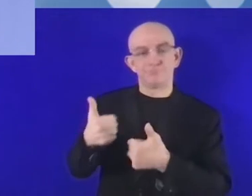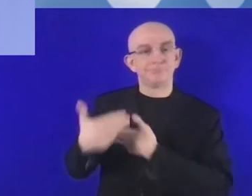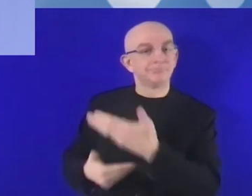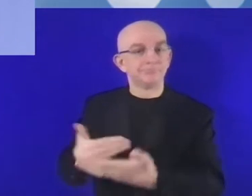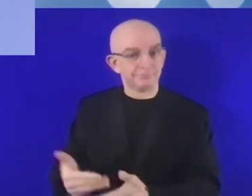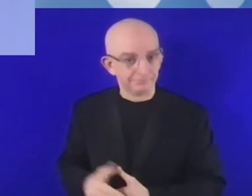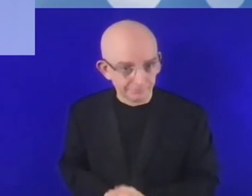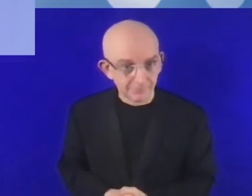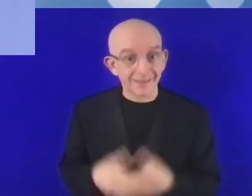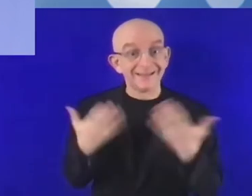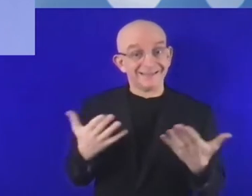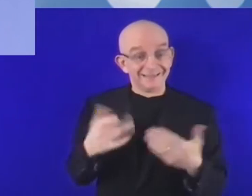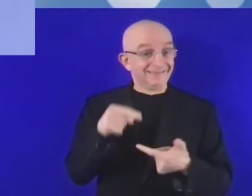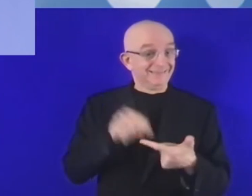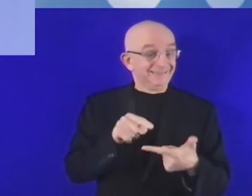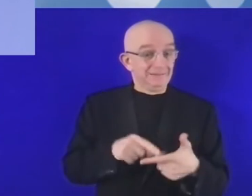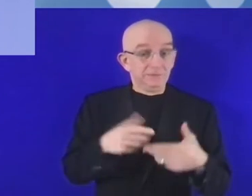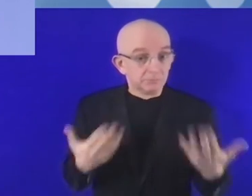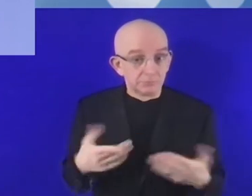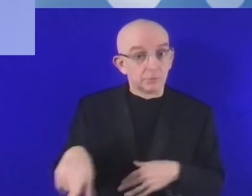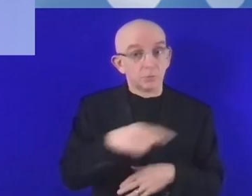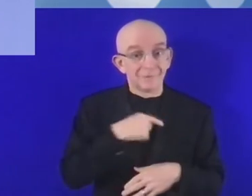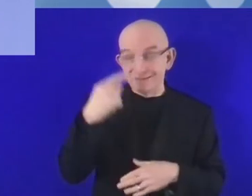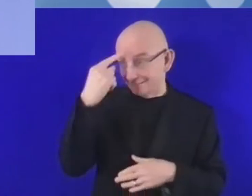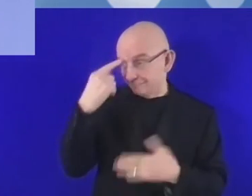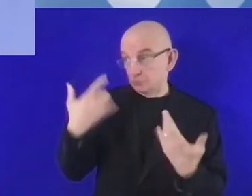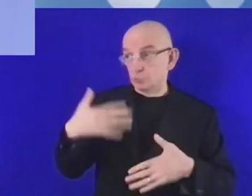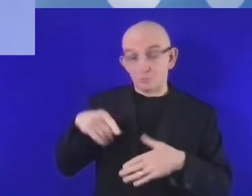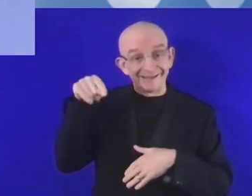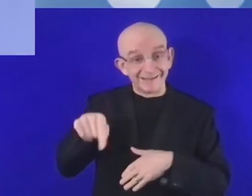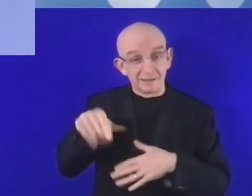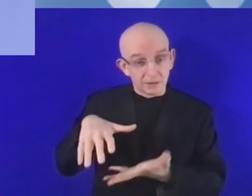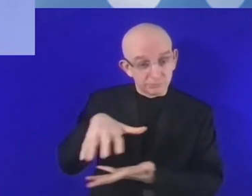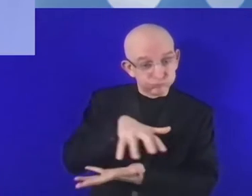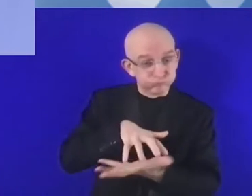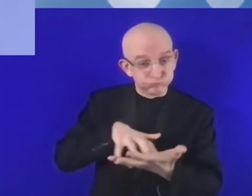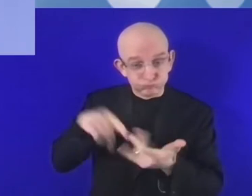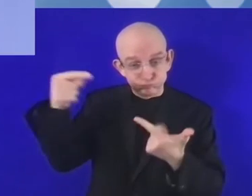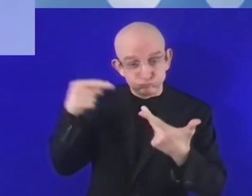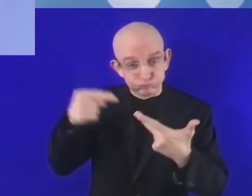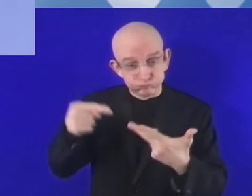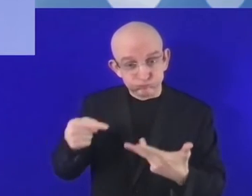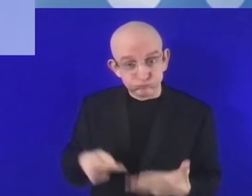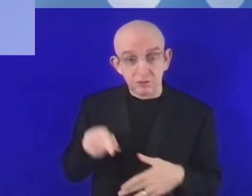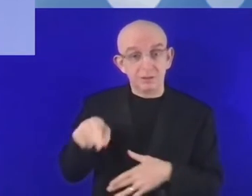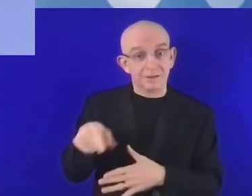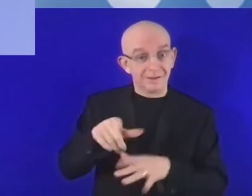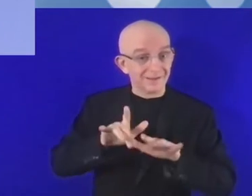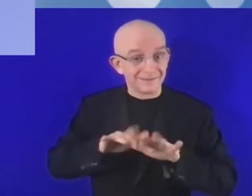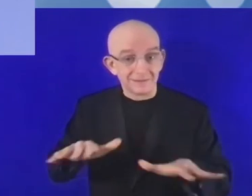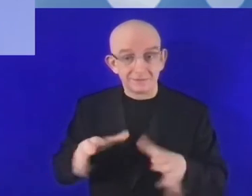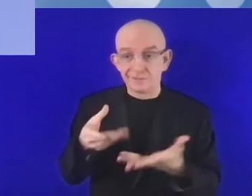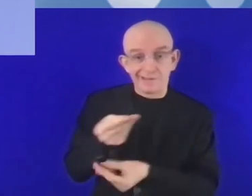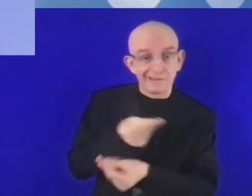policy makers and stakeholders to address the challenges and explore the opportunities in